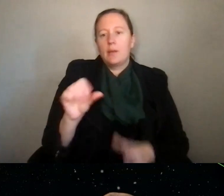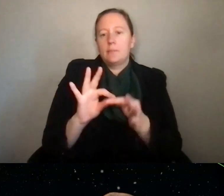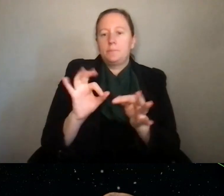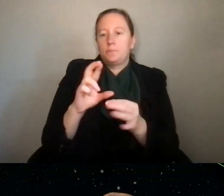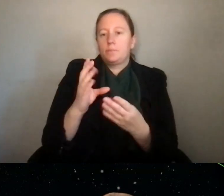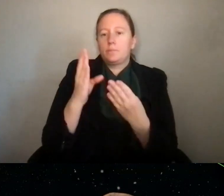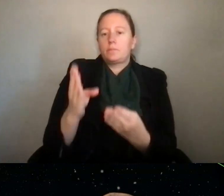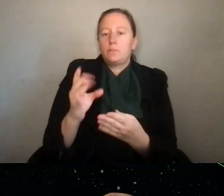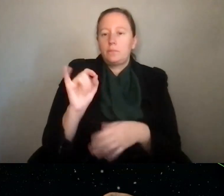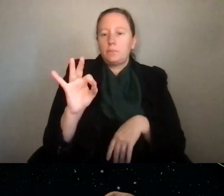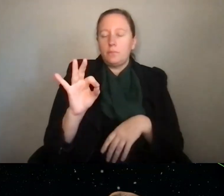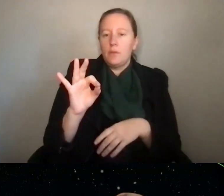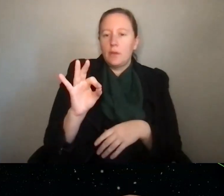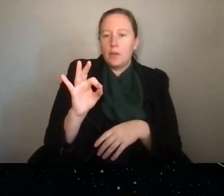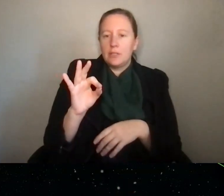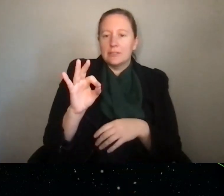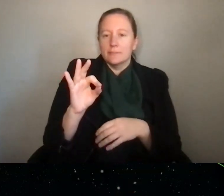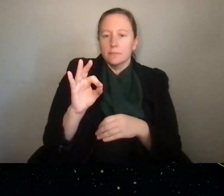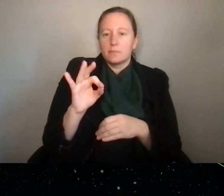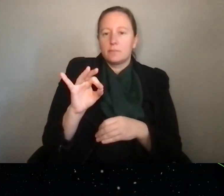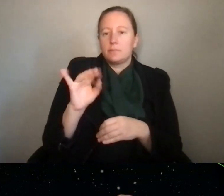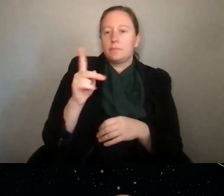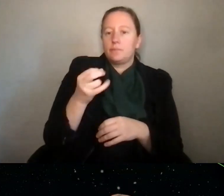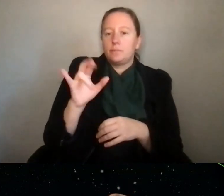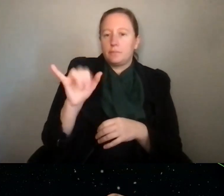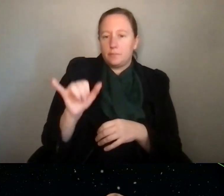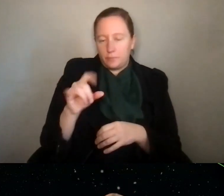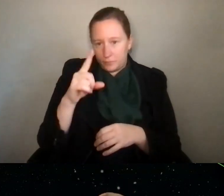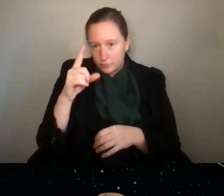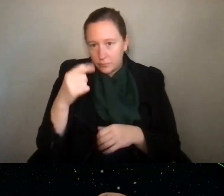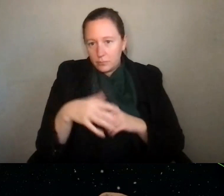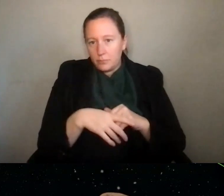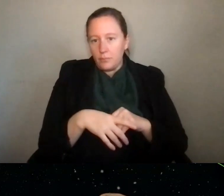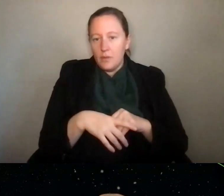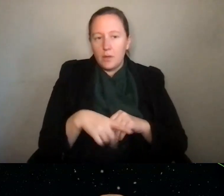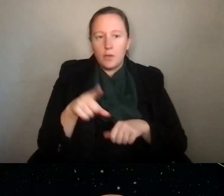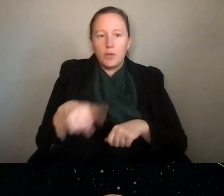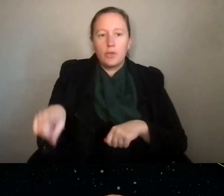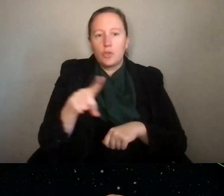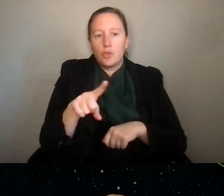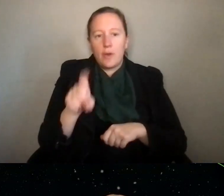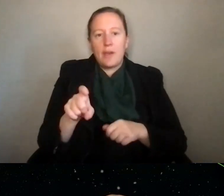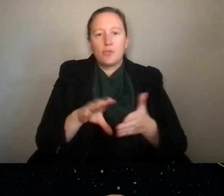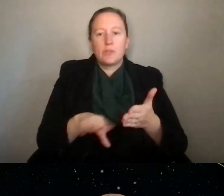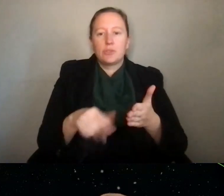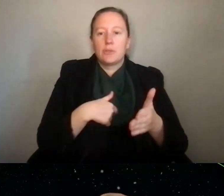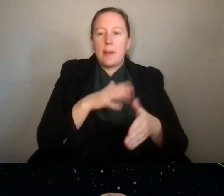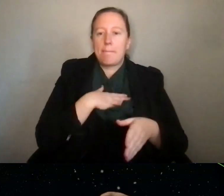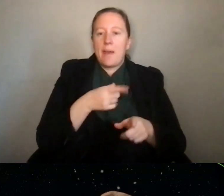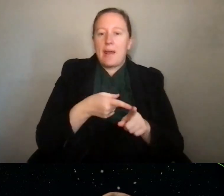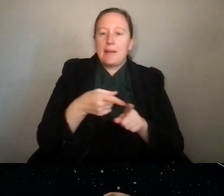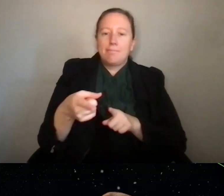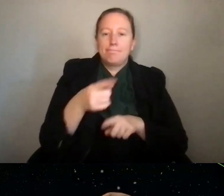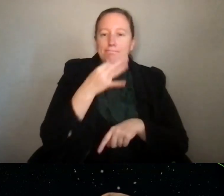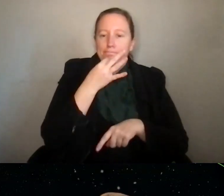suggestions if proposal topic is interdisciplinary? And you all have to excuse me. This is not my area of